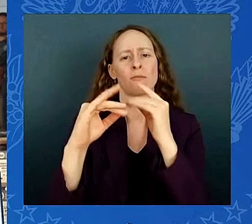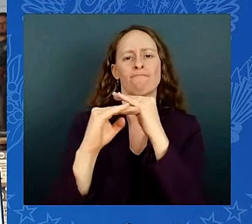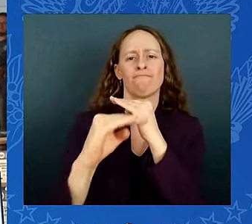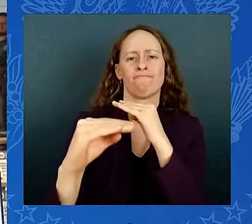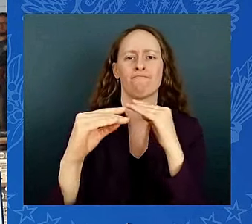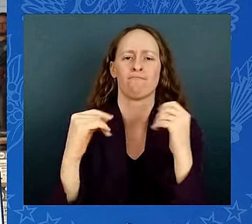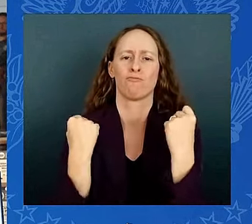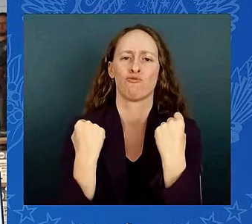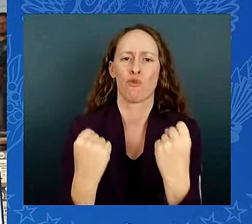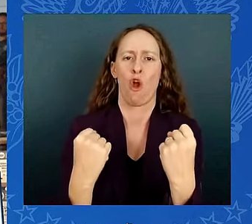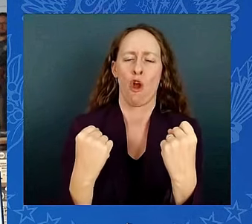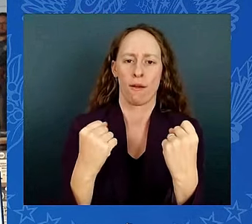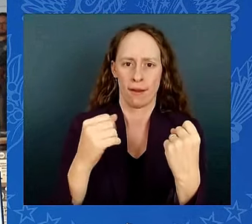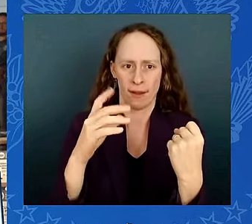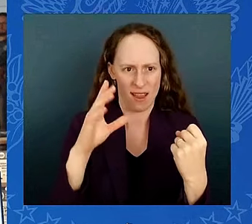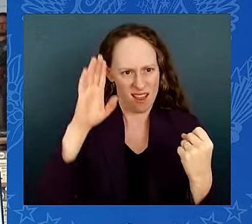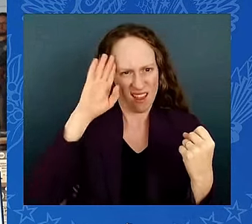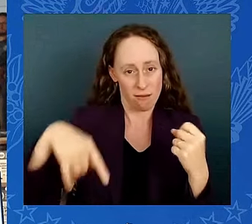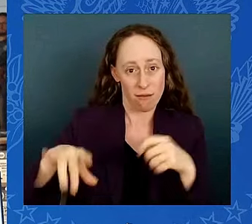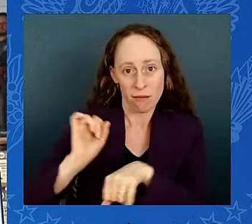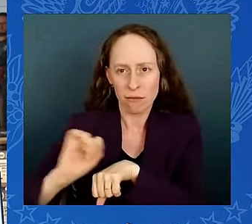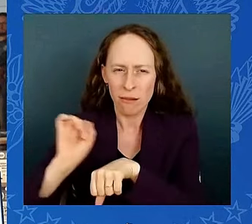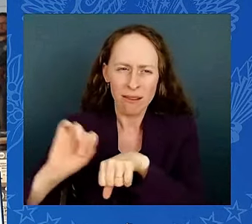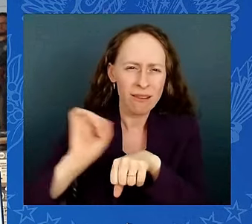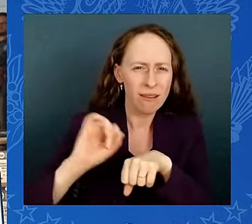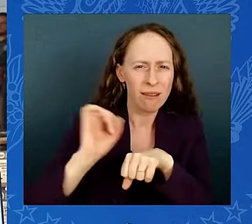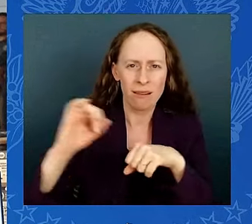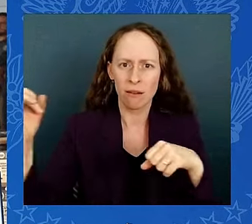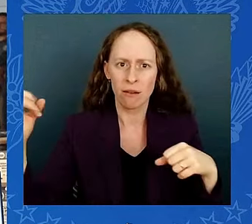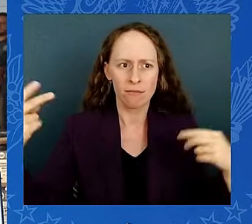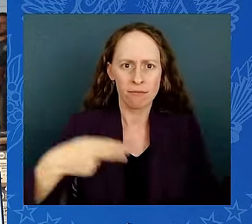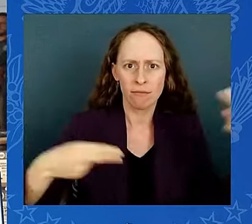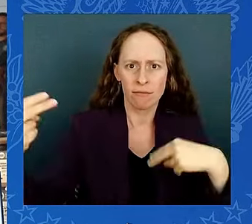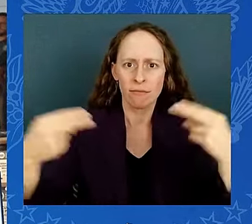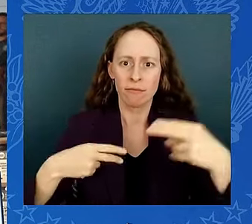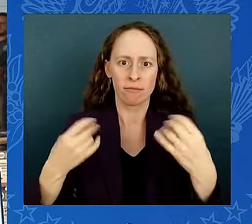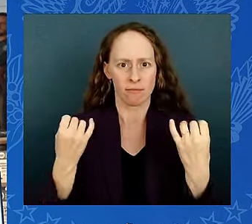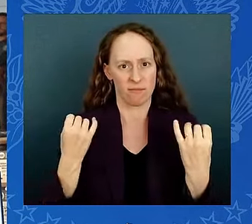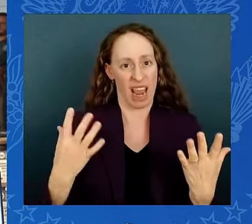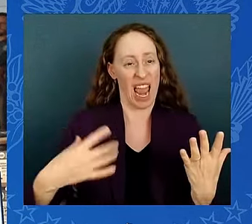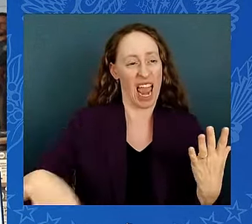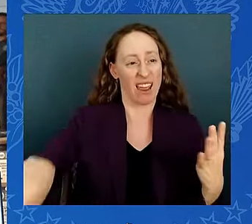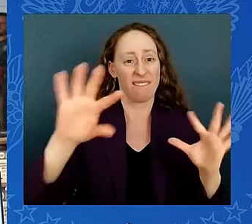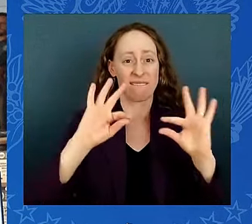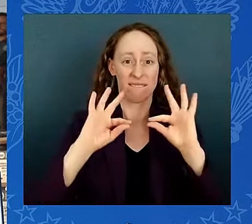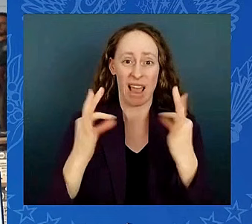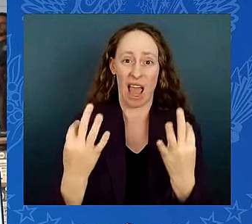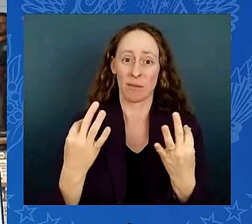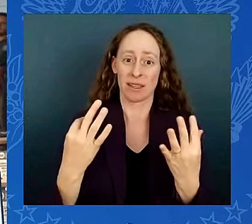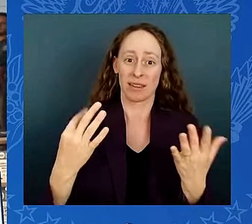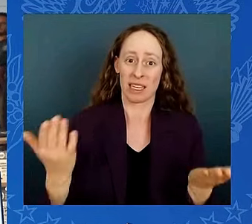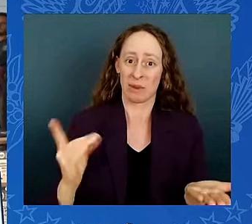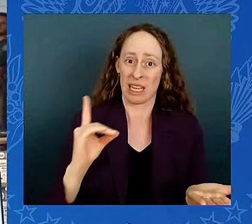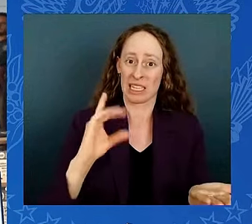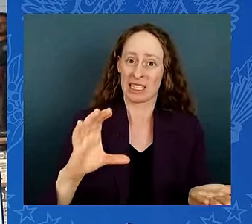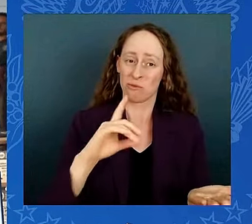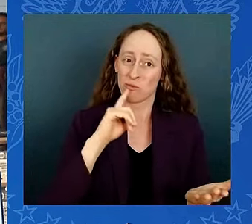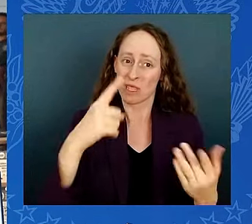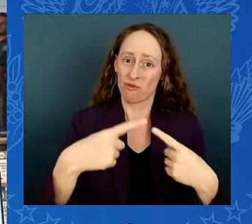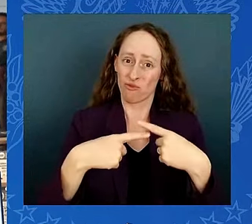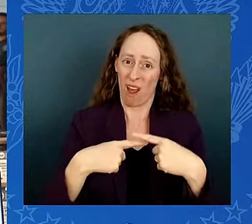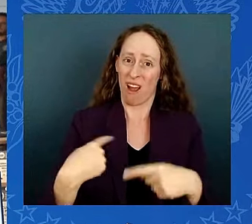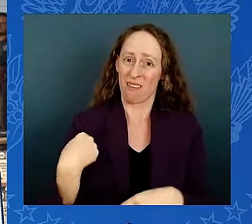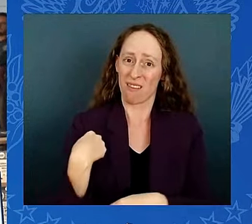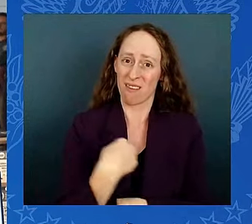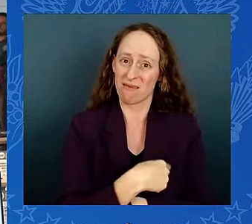lives and our children's lives depend on this work, and our future depends on this work. And we know that with the